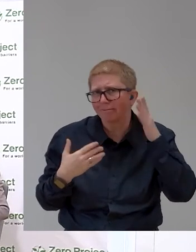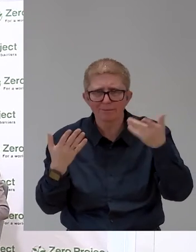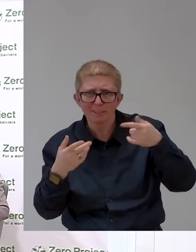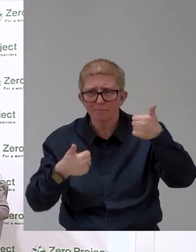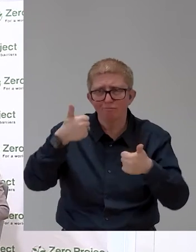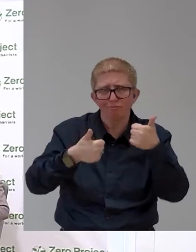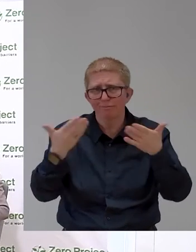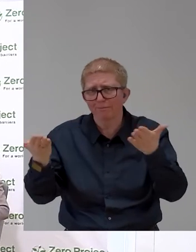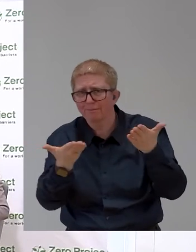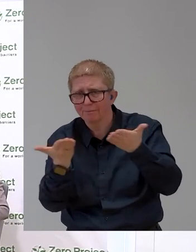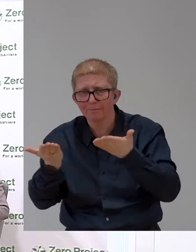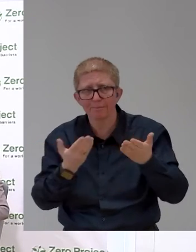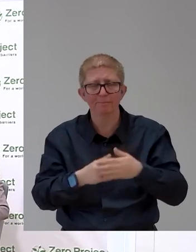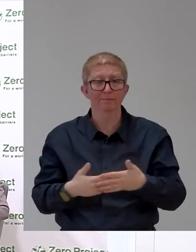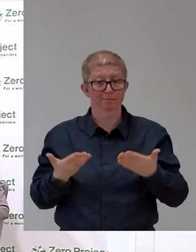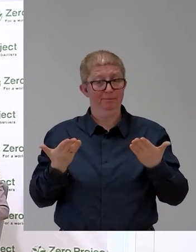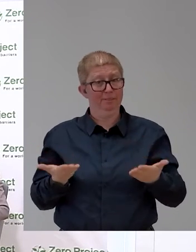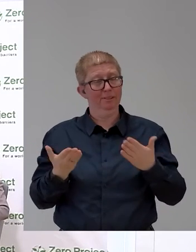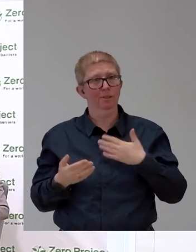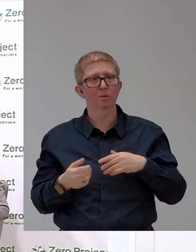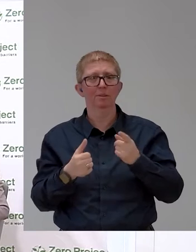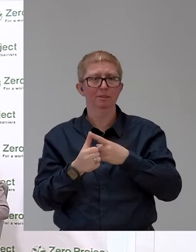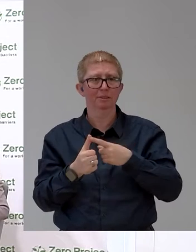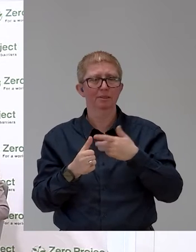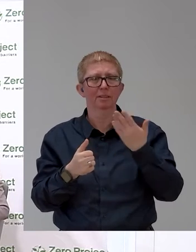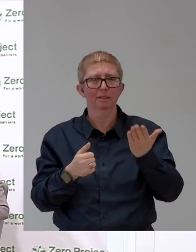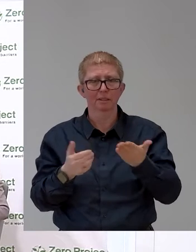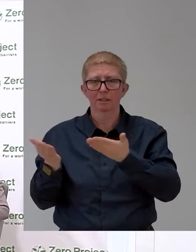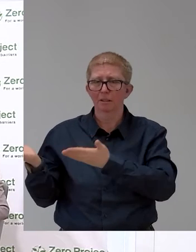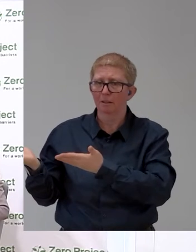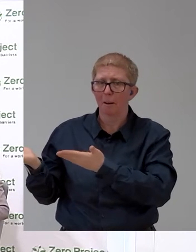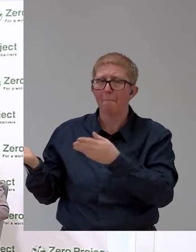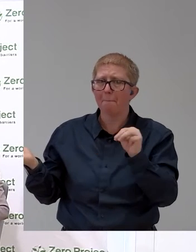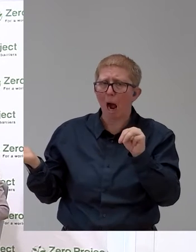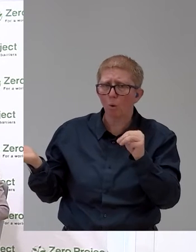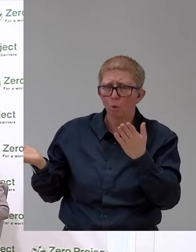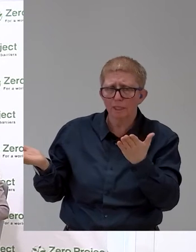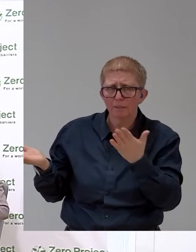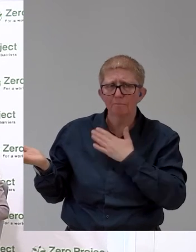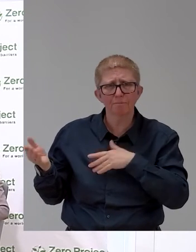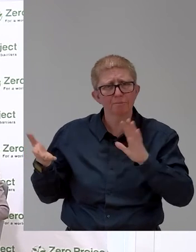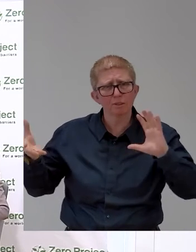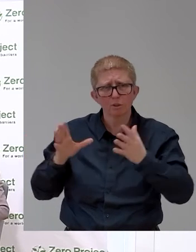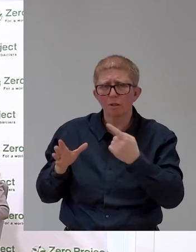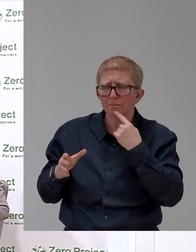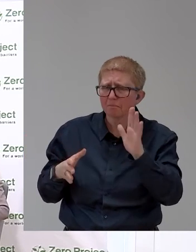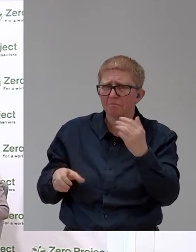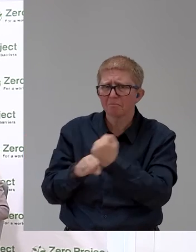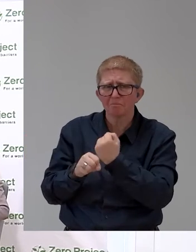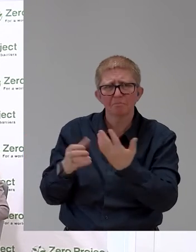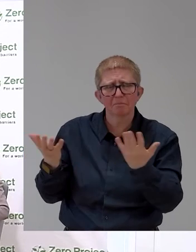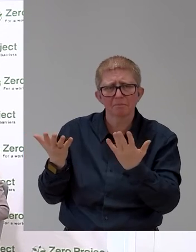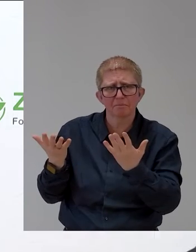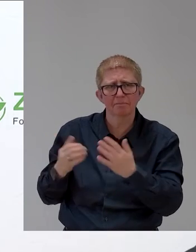Christian, please go ahead, introduce yourself. And I think you also present us very briefly a product. Thank you, Wilfried.